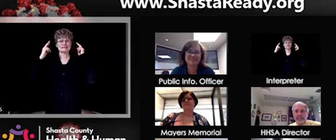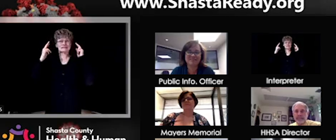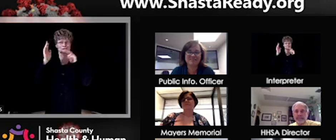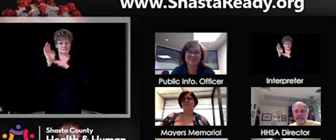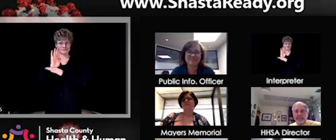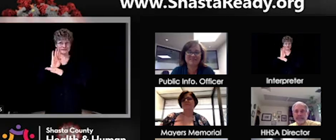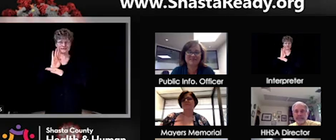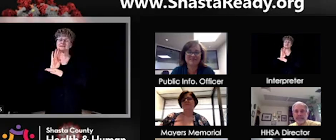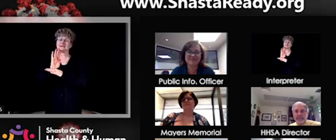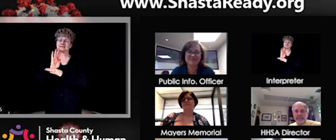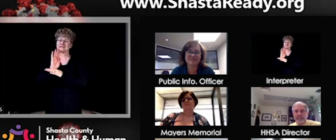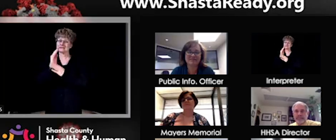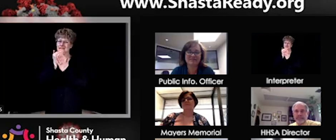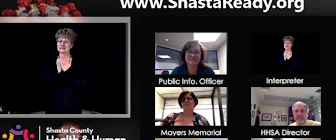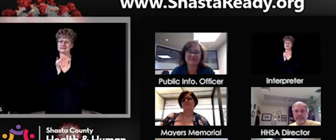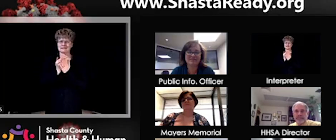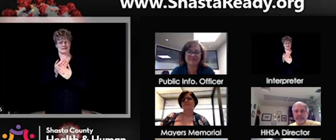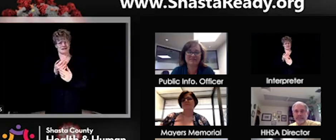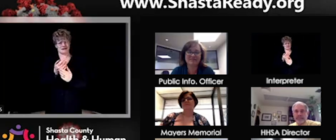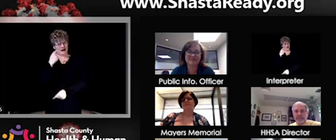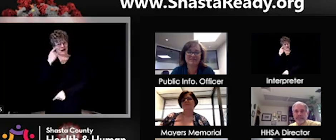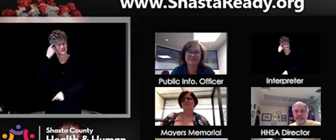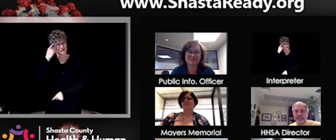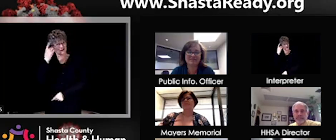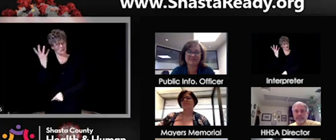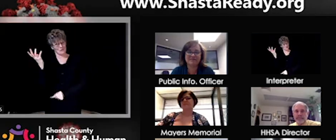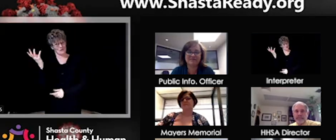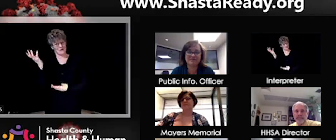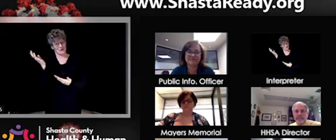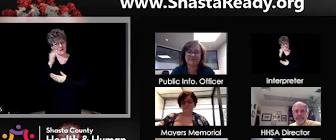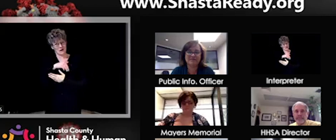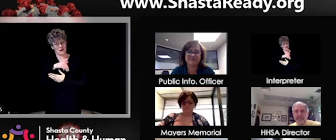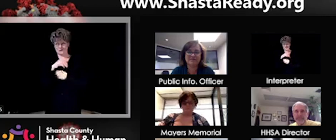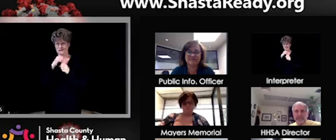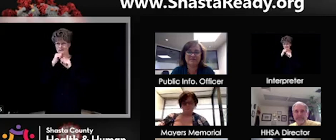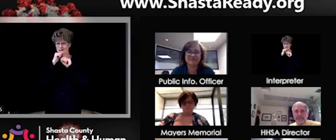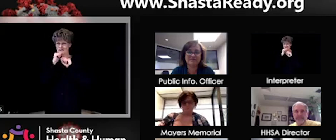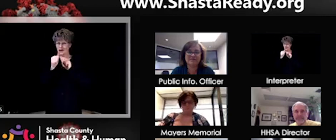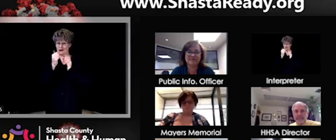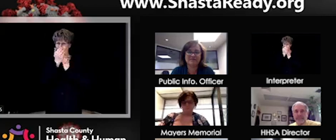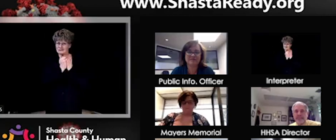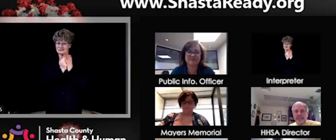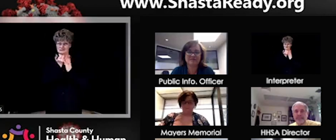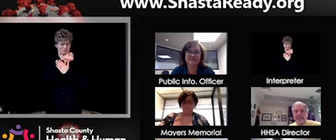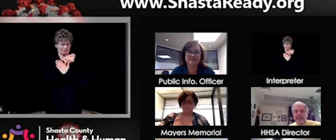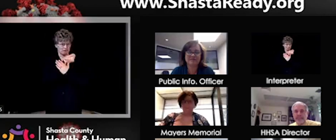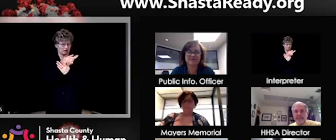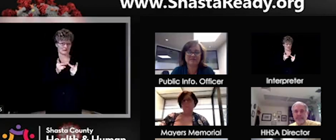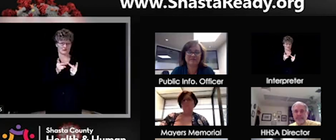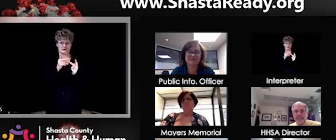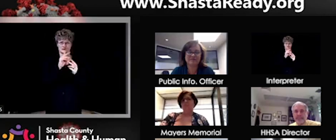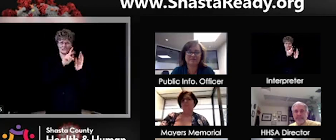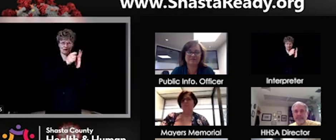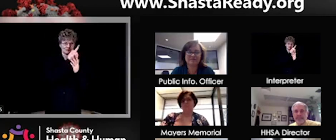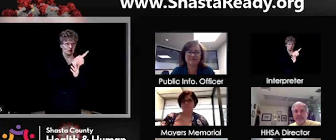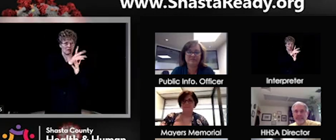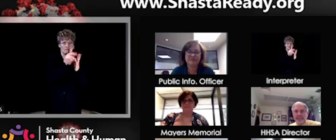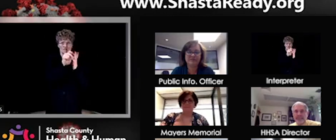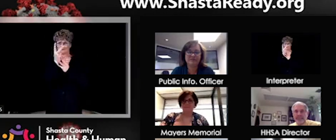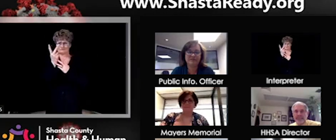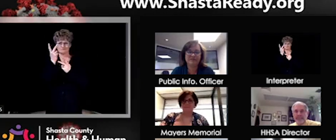interesting that they're not listed anywhere right now. And so we are paying close attention to that. And, um, as far as, um,